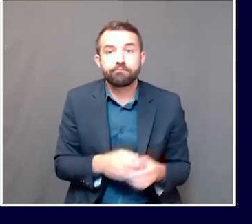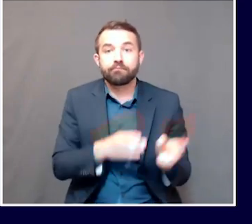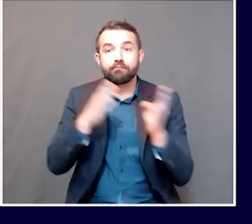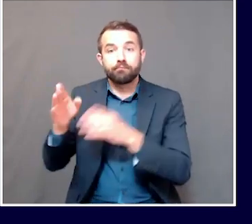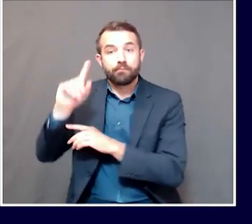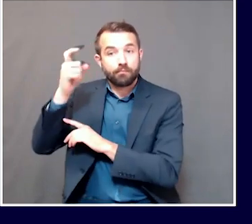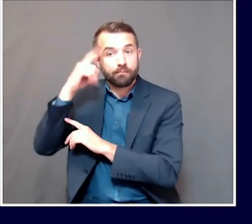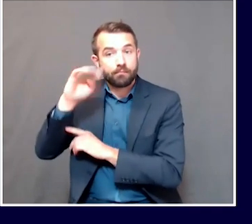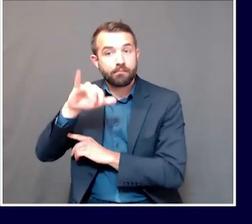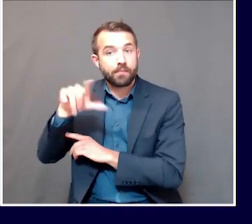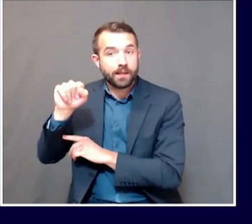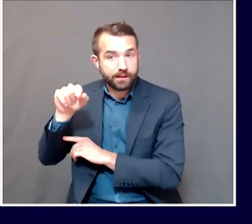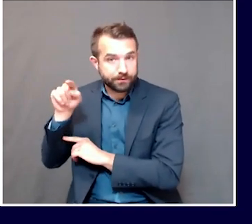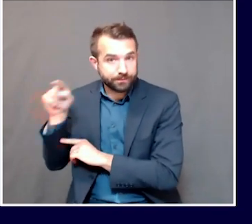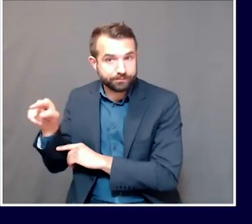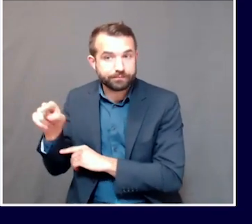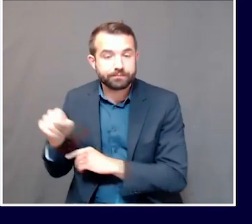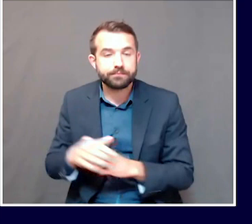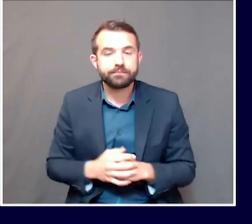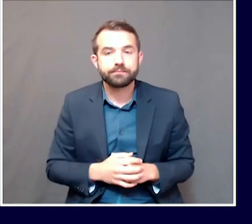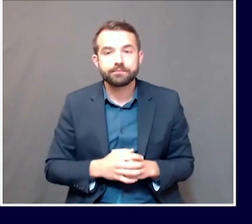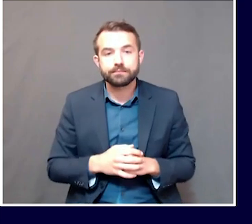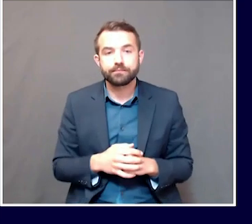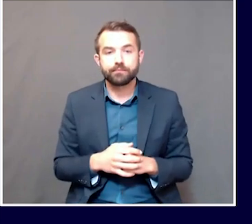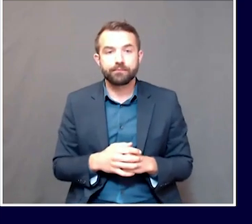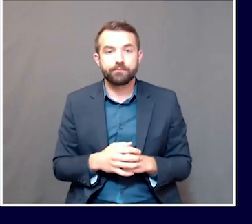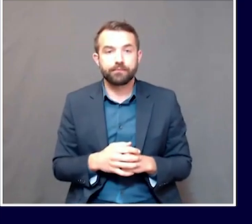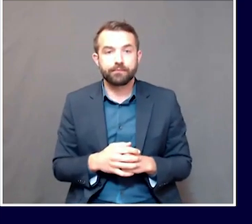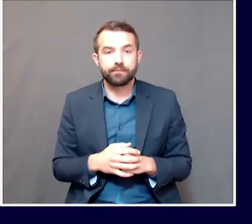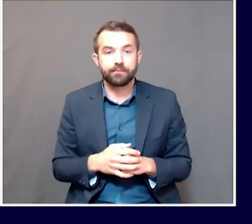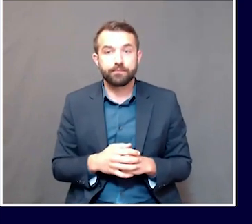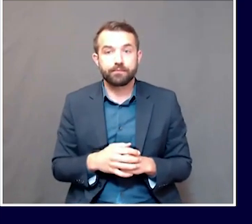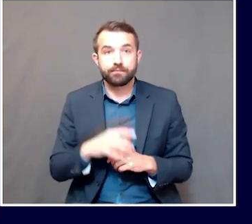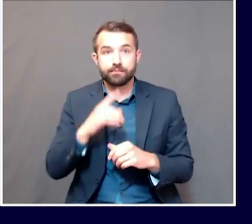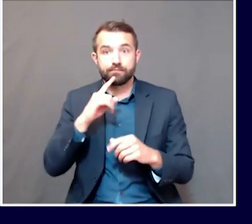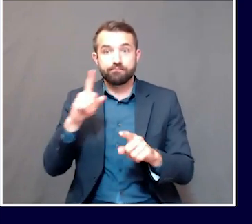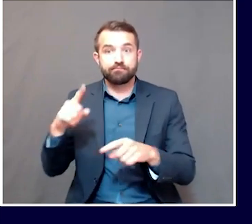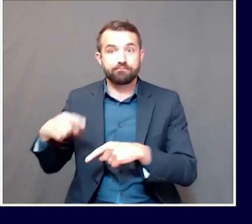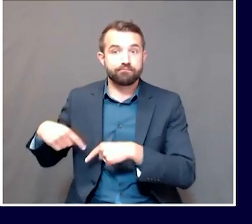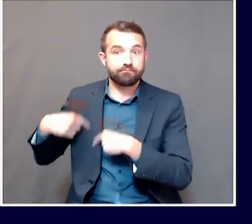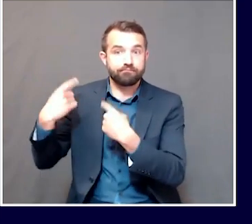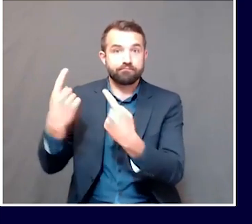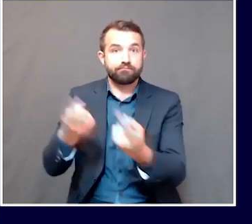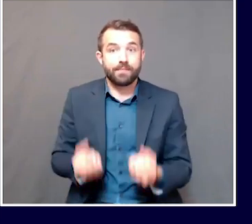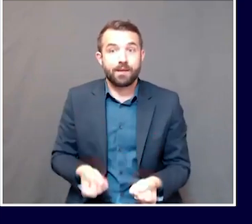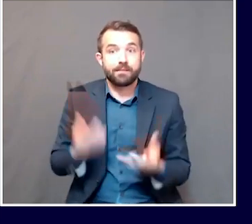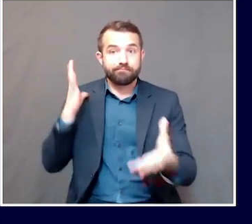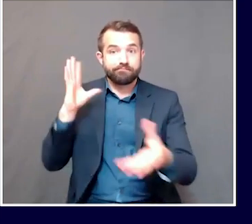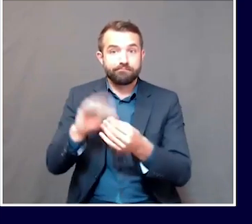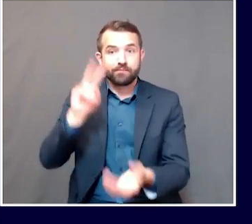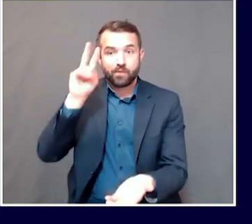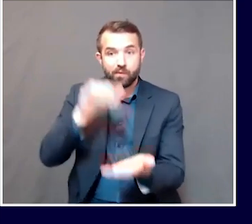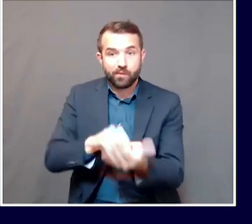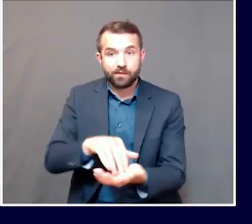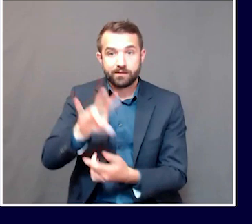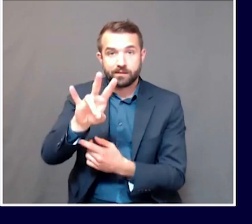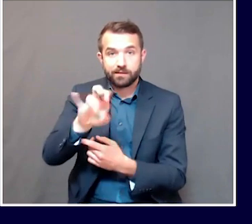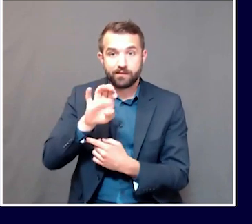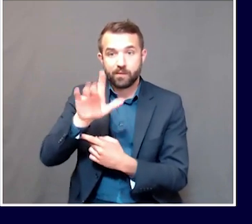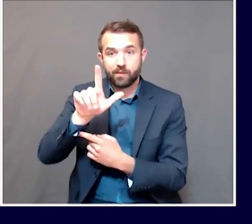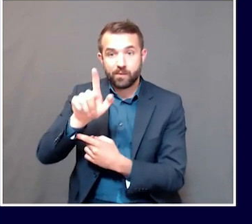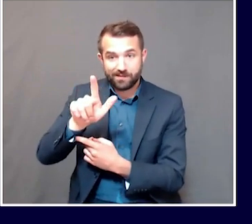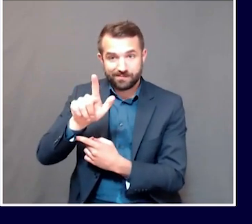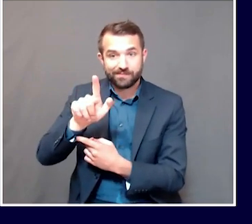Overall, across the state, Maine CDC is reporting now 2,721 cases